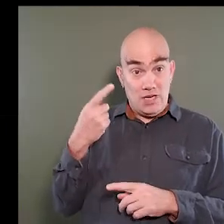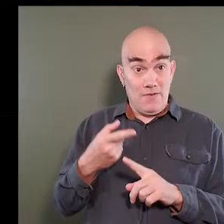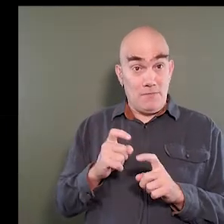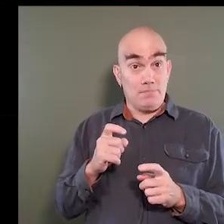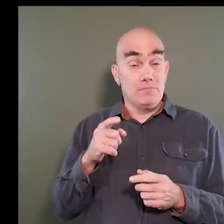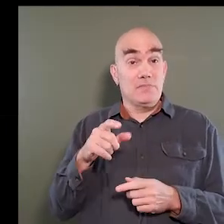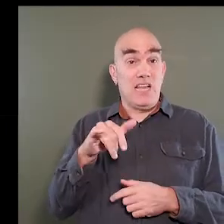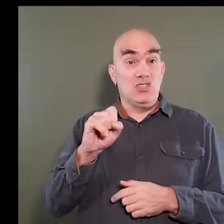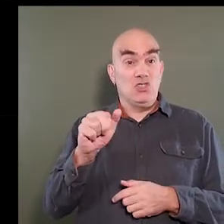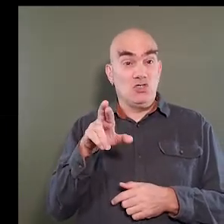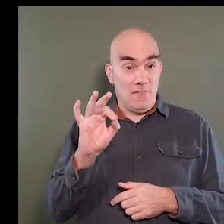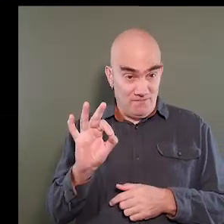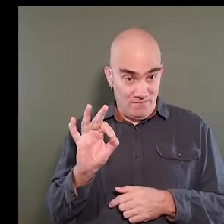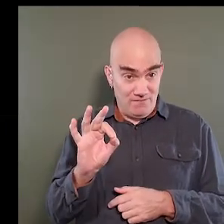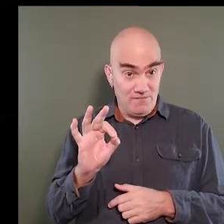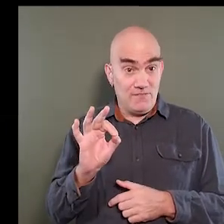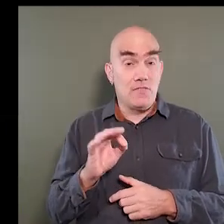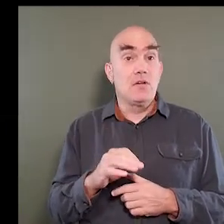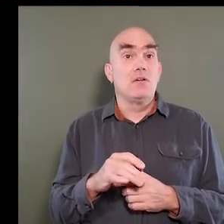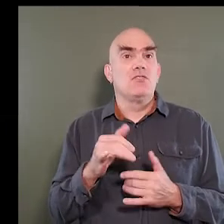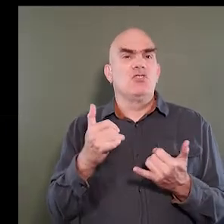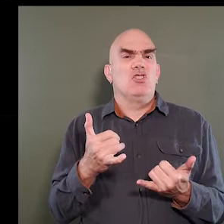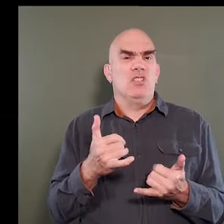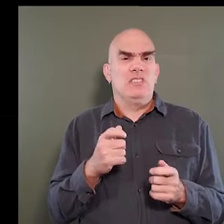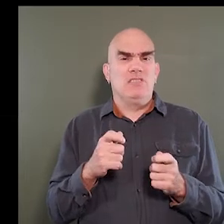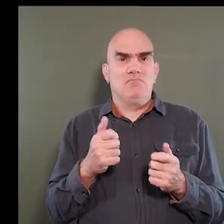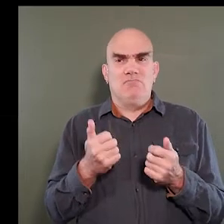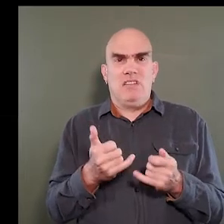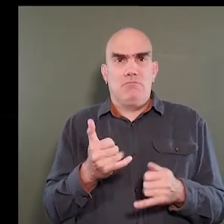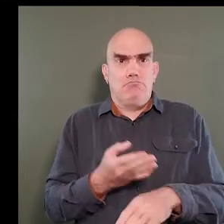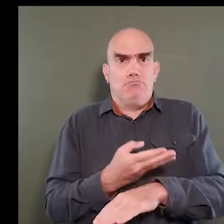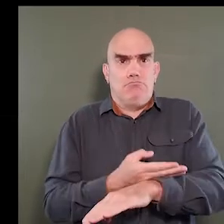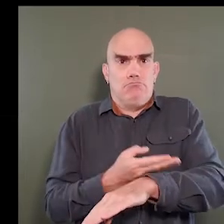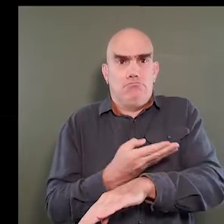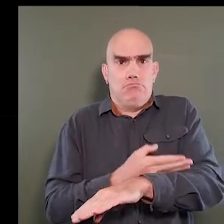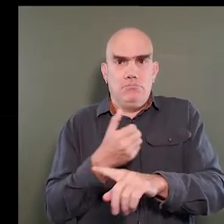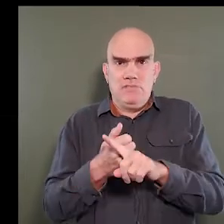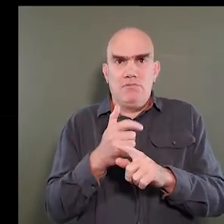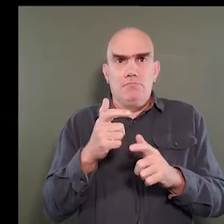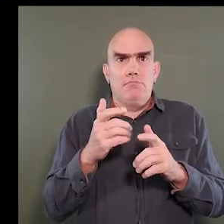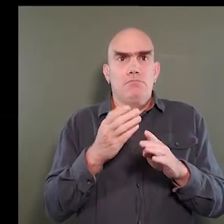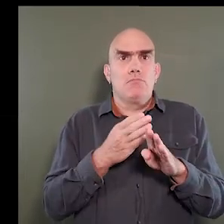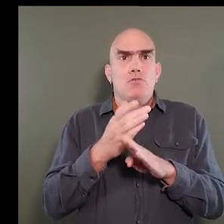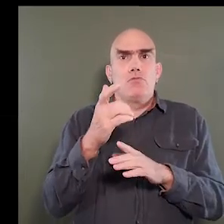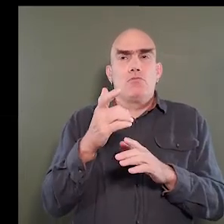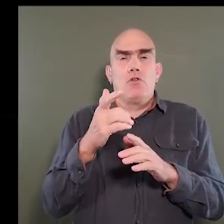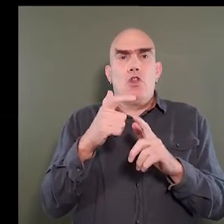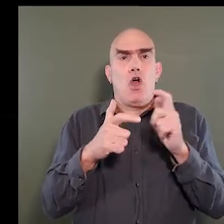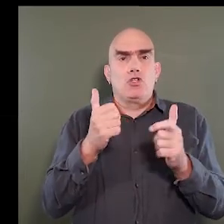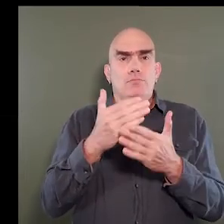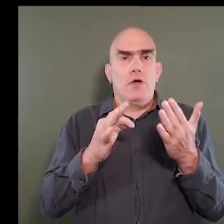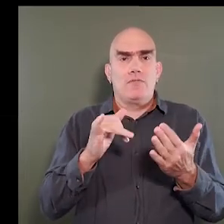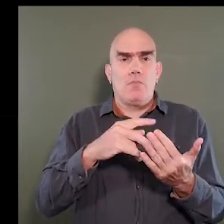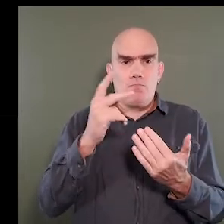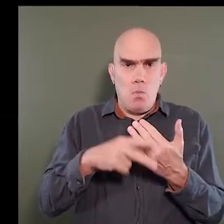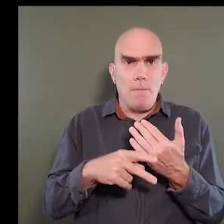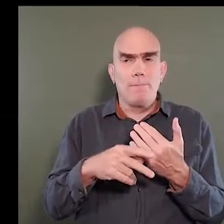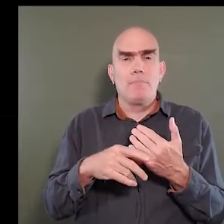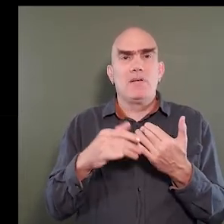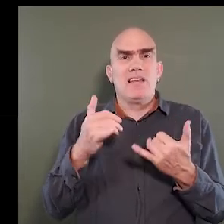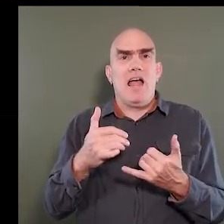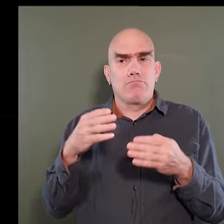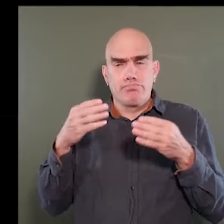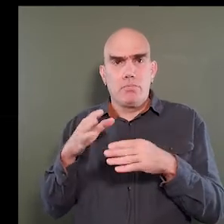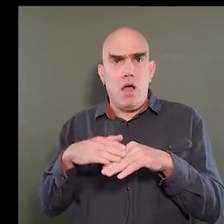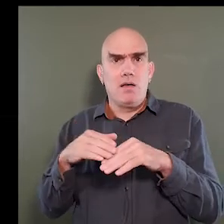accessible repairs for seniors program is currently retooling their main larger portion, which is the SARCS program, small accessible repairs